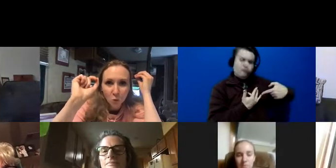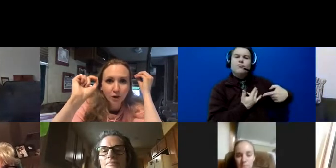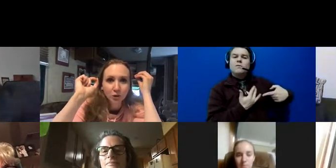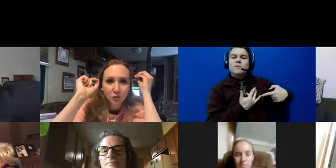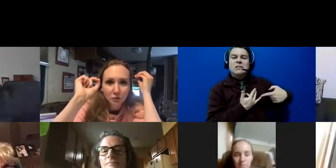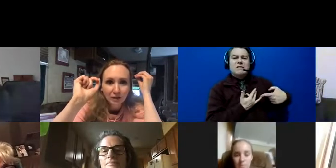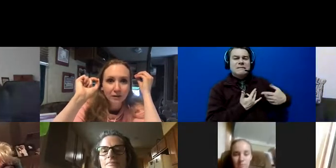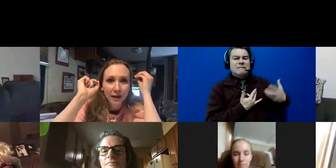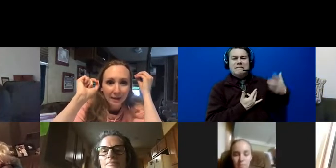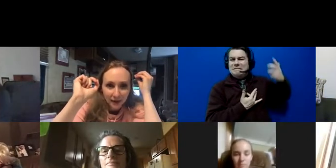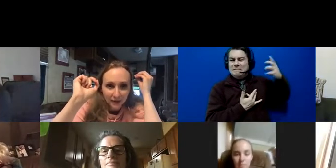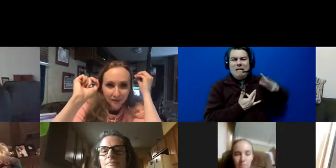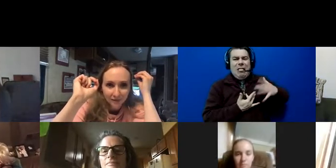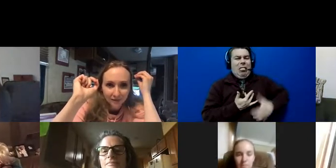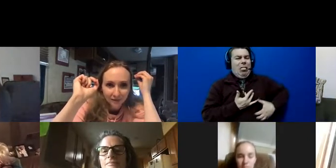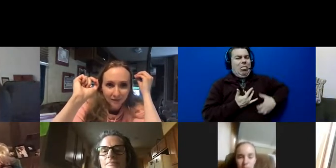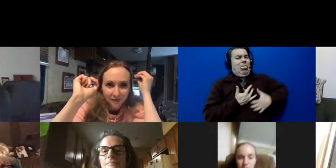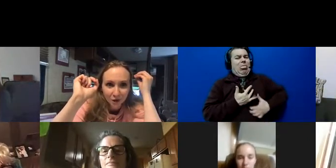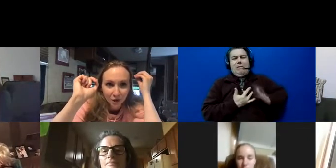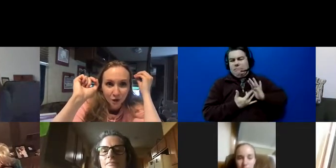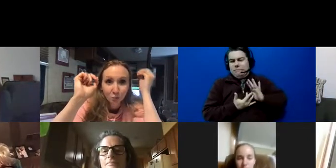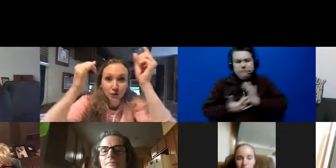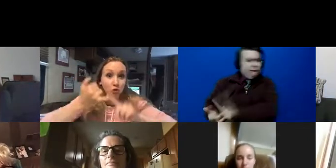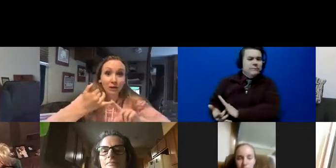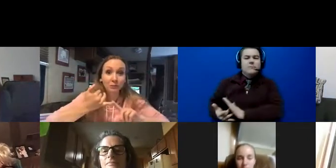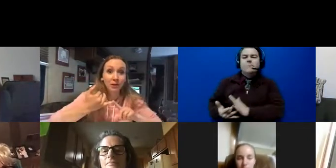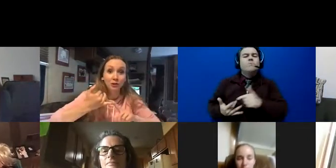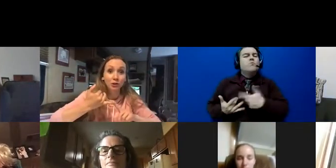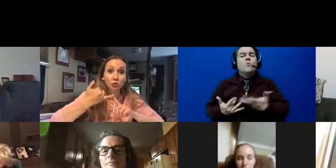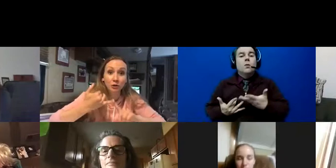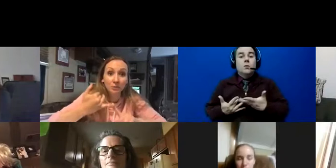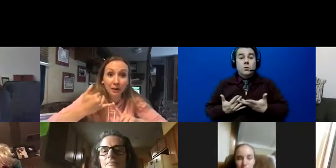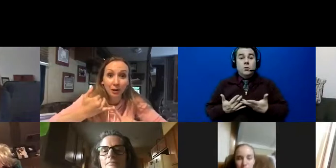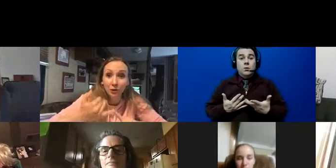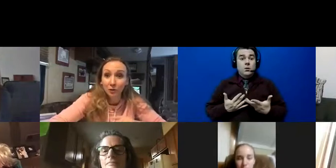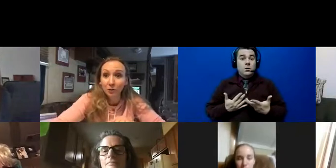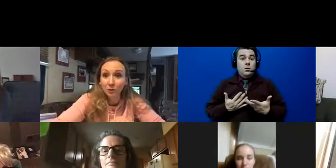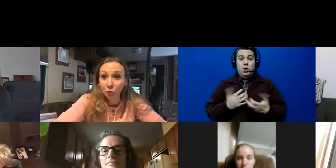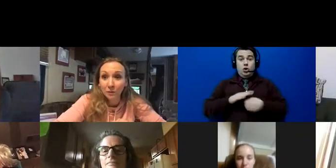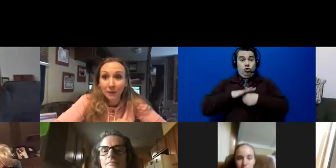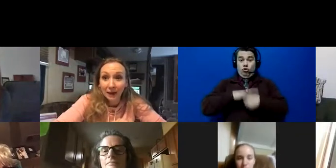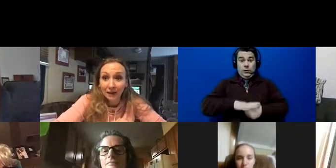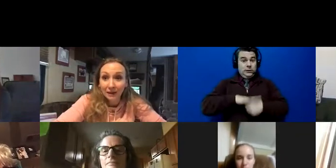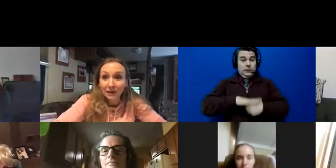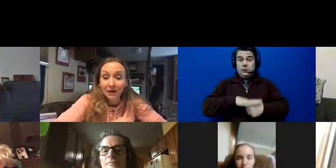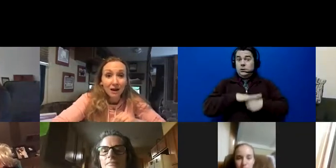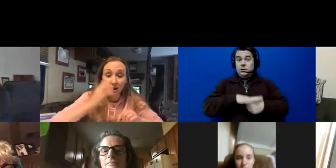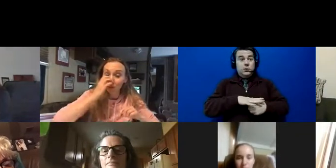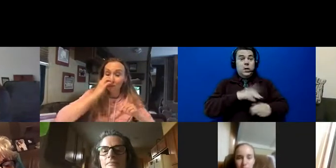want to feel again? Was it stress because you couldn't pay